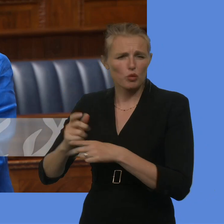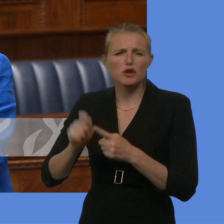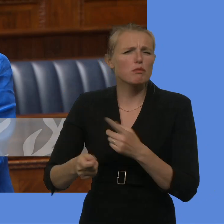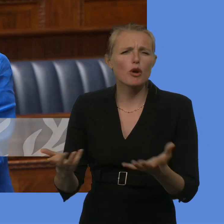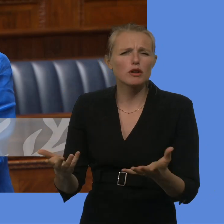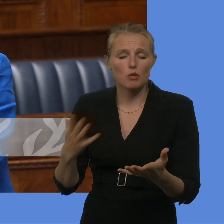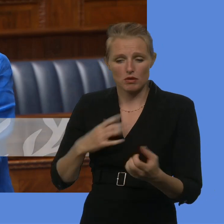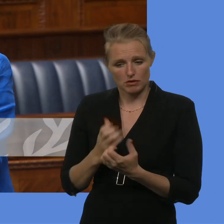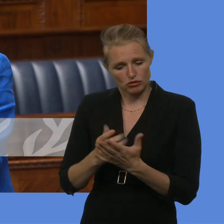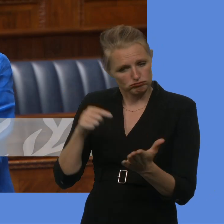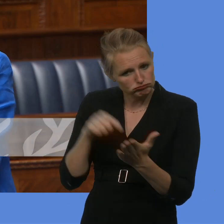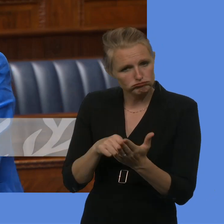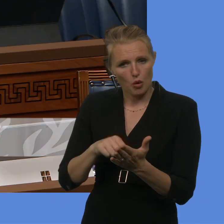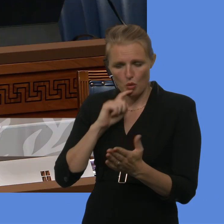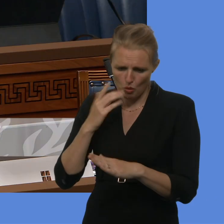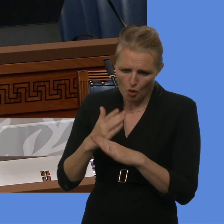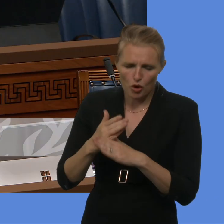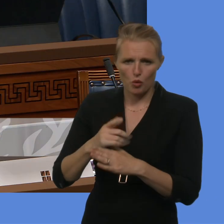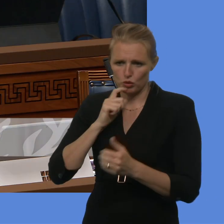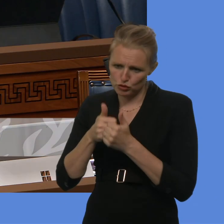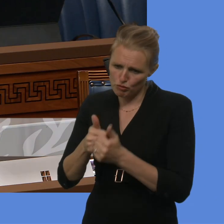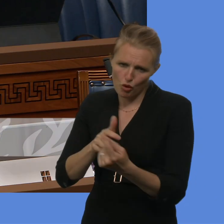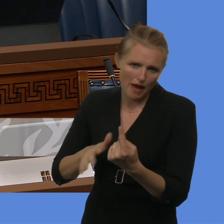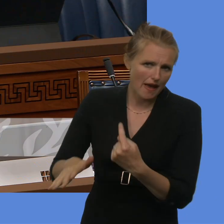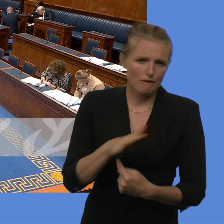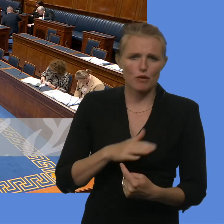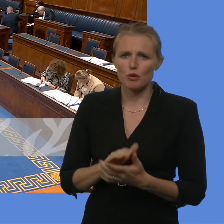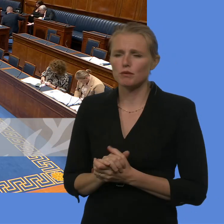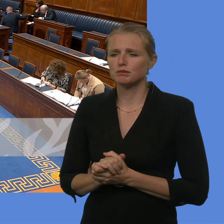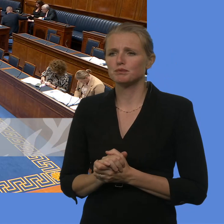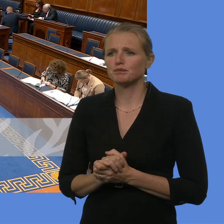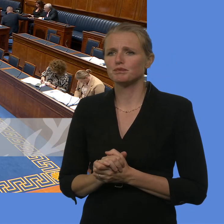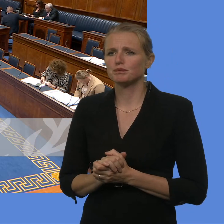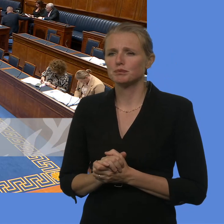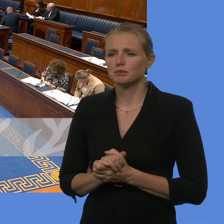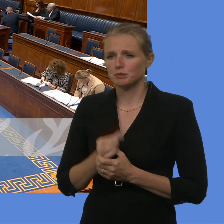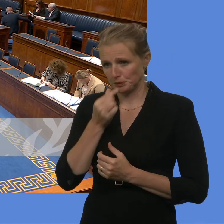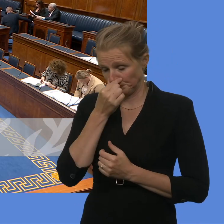support everybody that it needs to support. Mr McAleer is not in this place. I call on you.